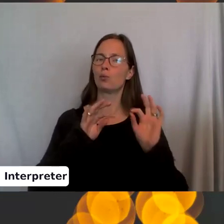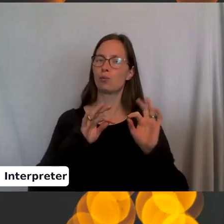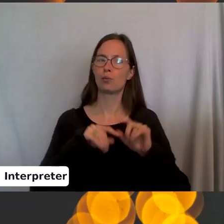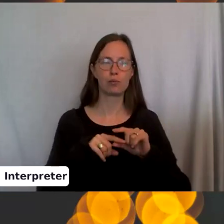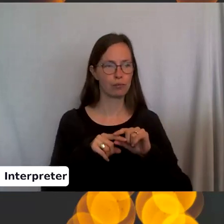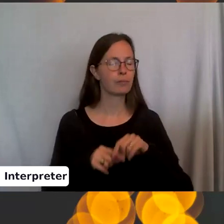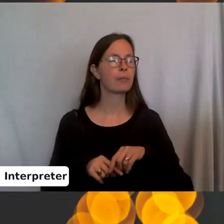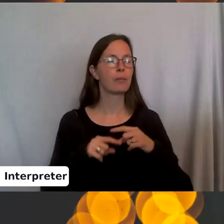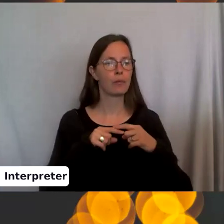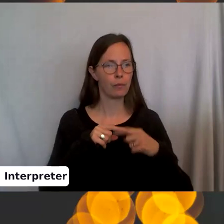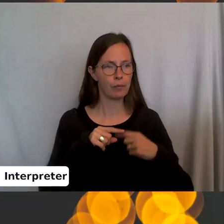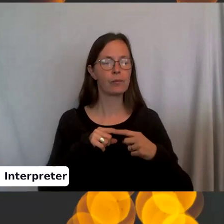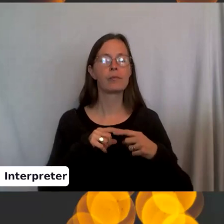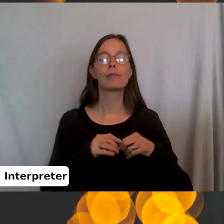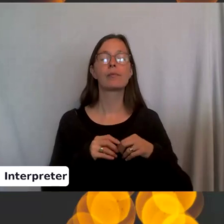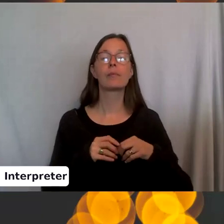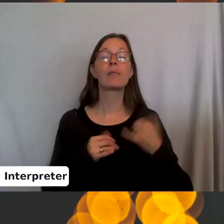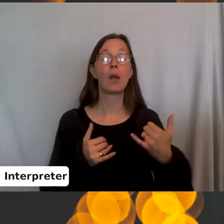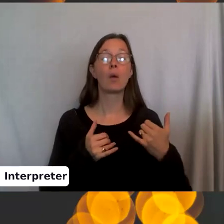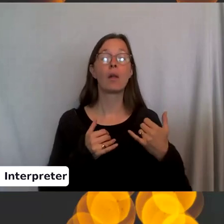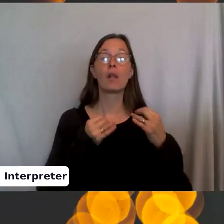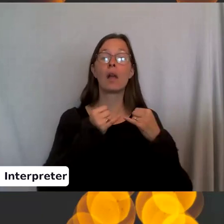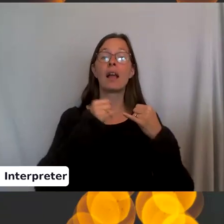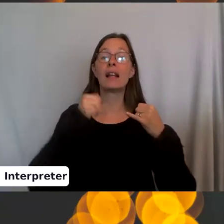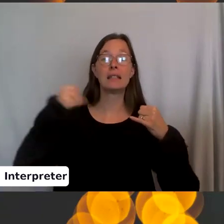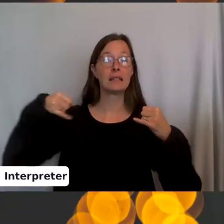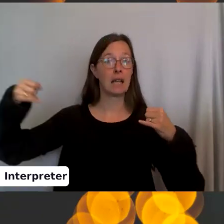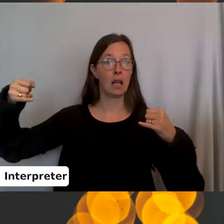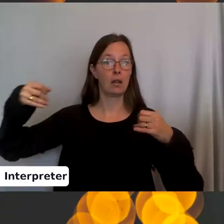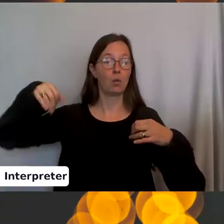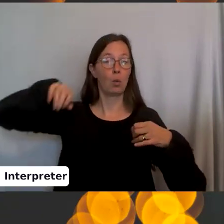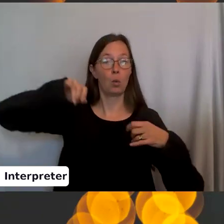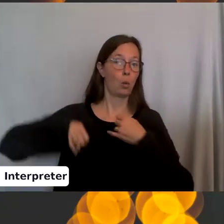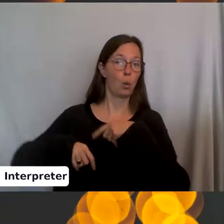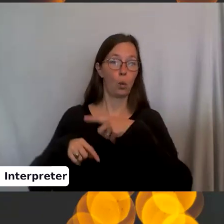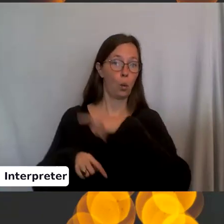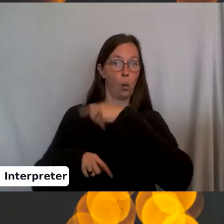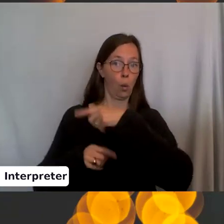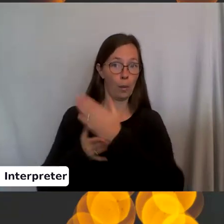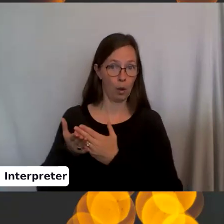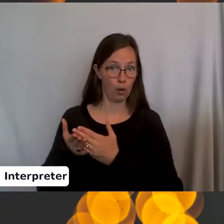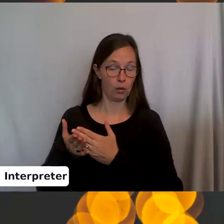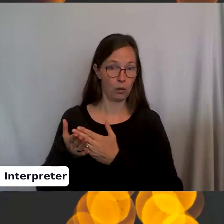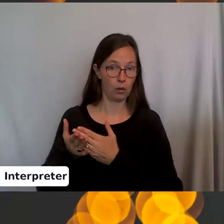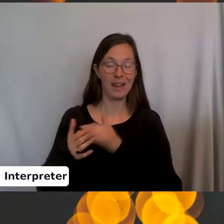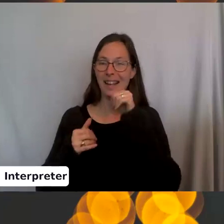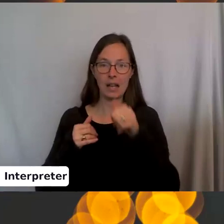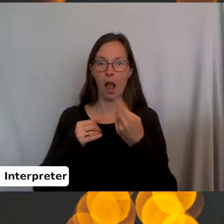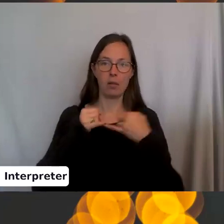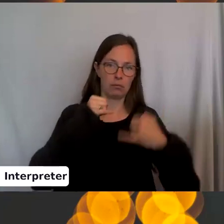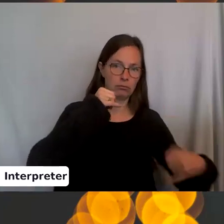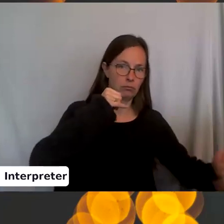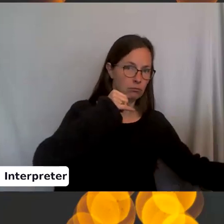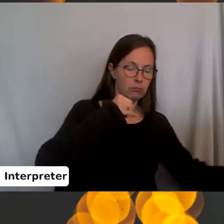Now you're going to take the end that has the tail. The tail is the, uh, the part not connected to the ball.